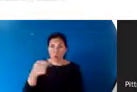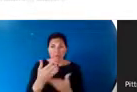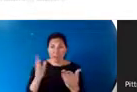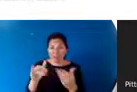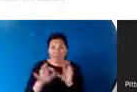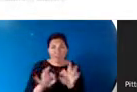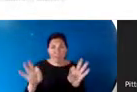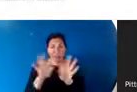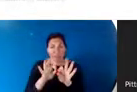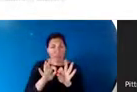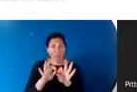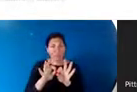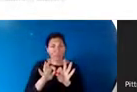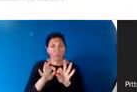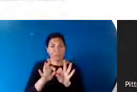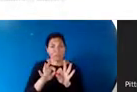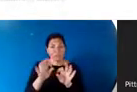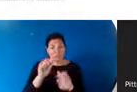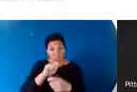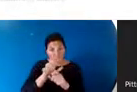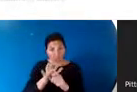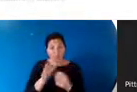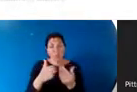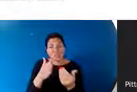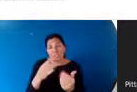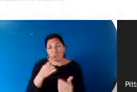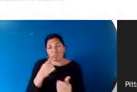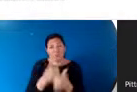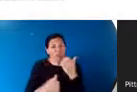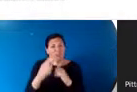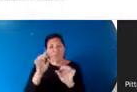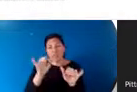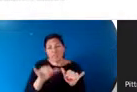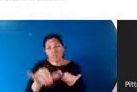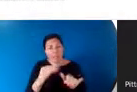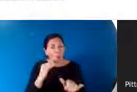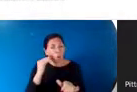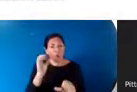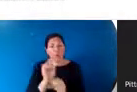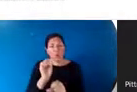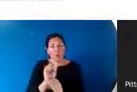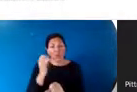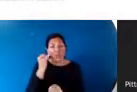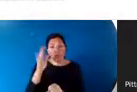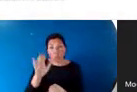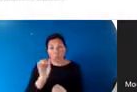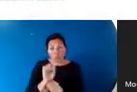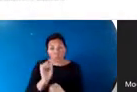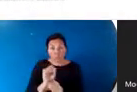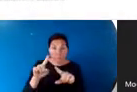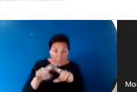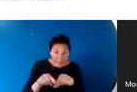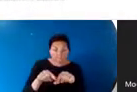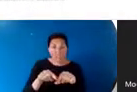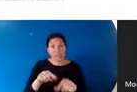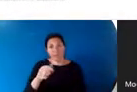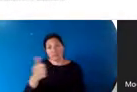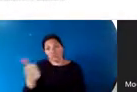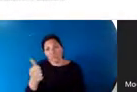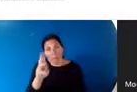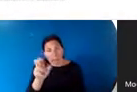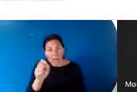for science and politics and media to say when everybody was working from home. Very different if you're actually your job depends on being a bus driver in transit or in retail.